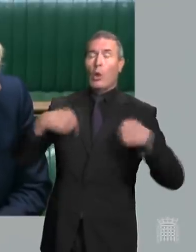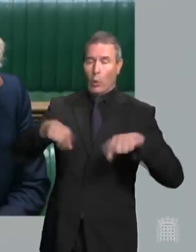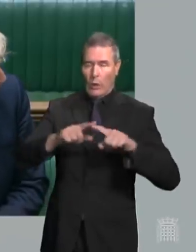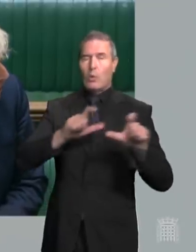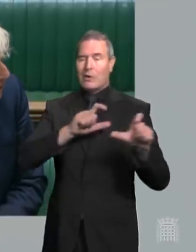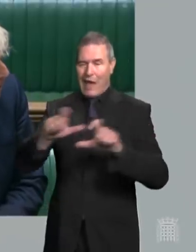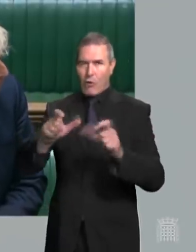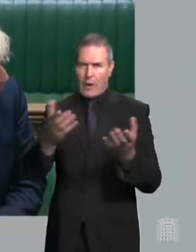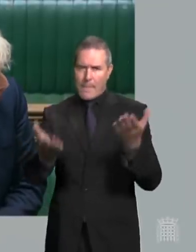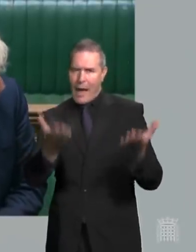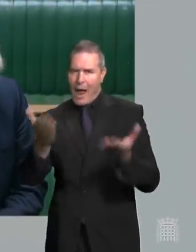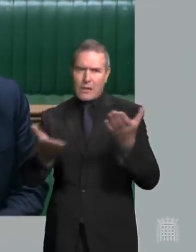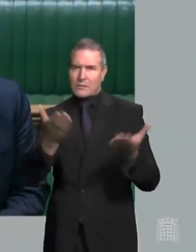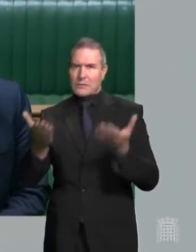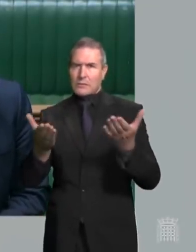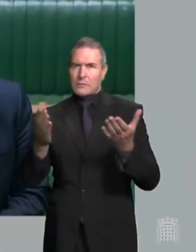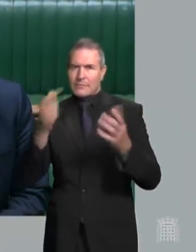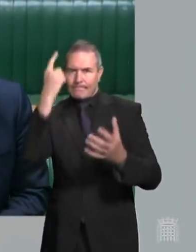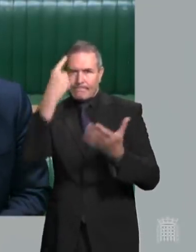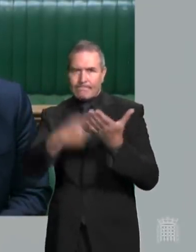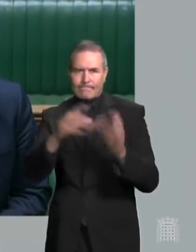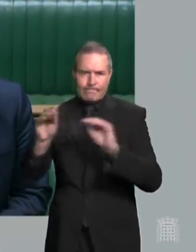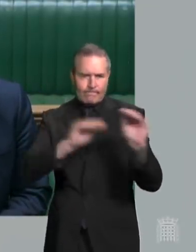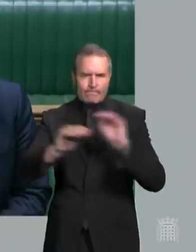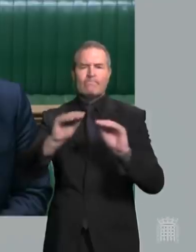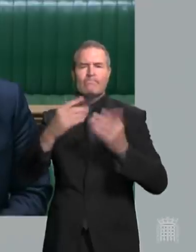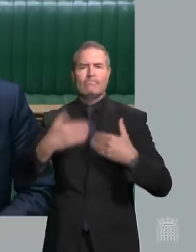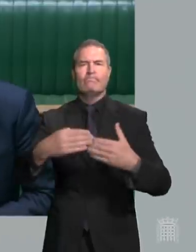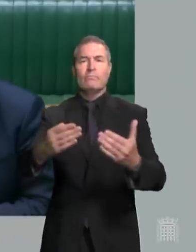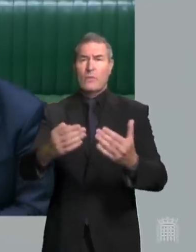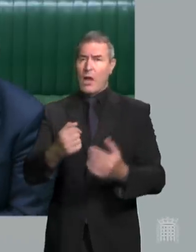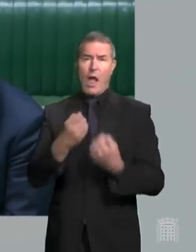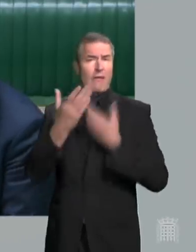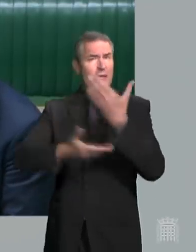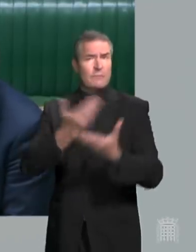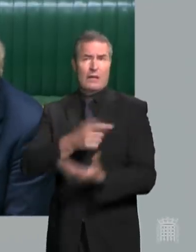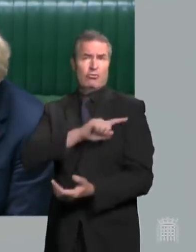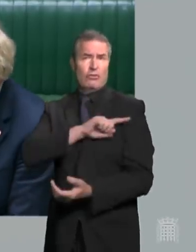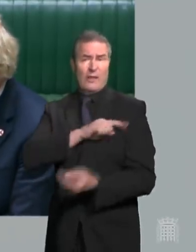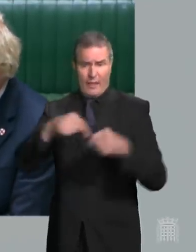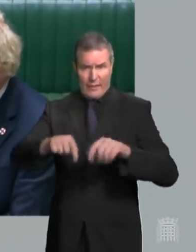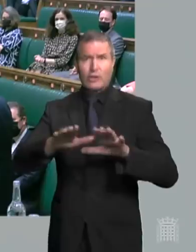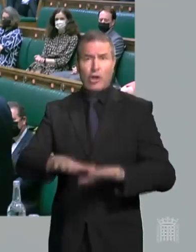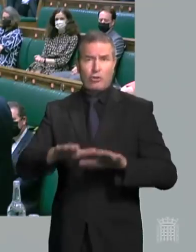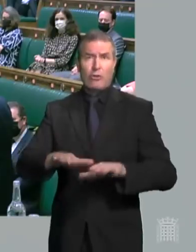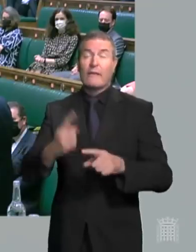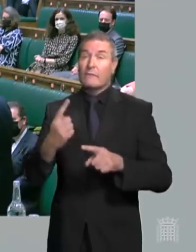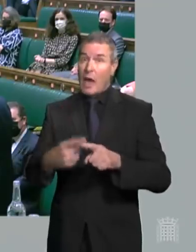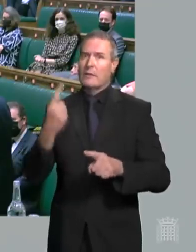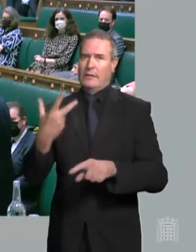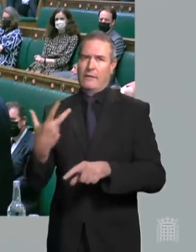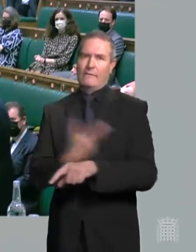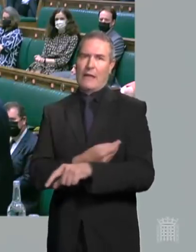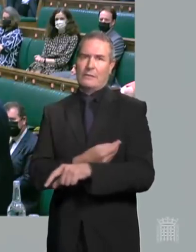a balanced and reasonable approach. And I've given the reasons. This country has rolled out the fastest vaccination programme